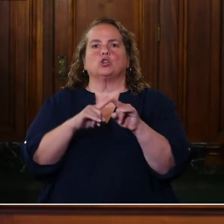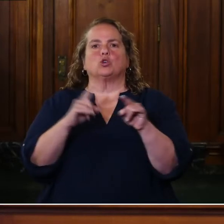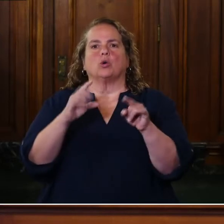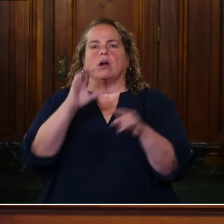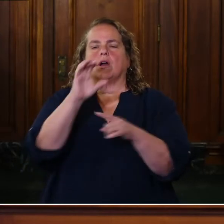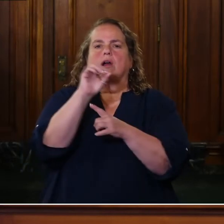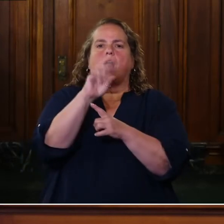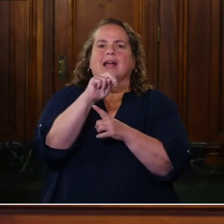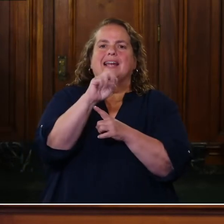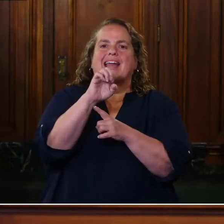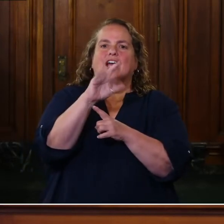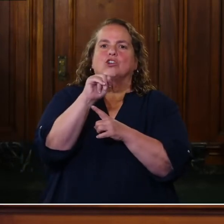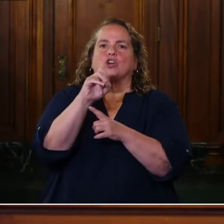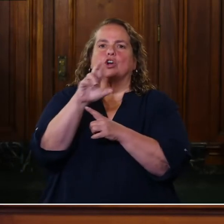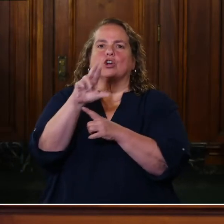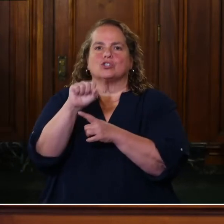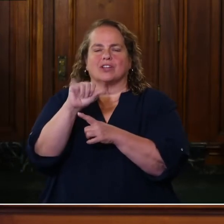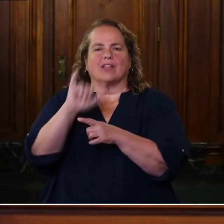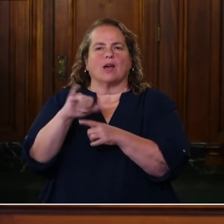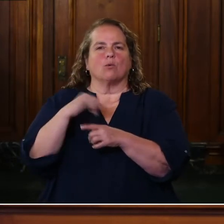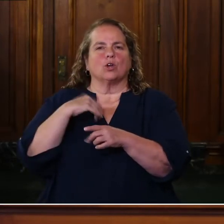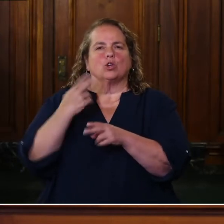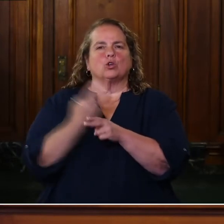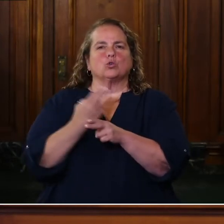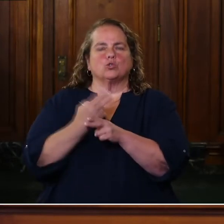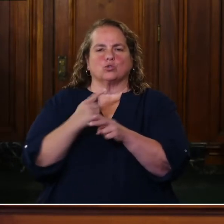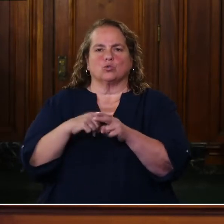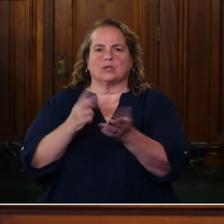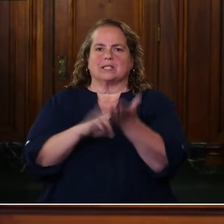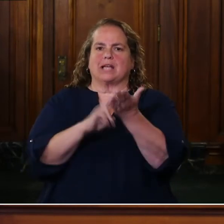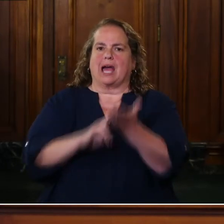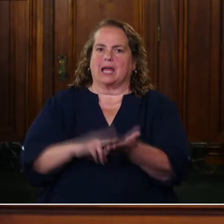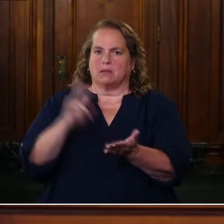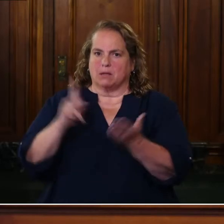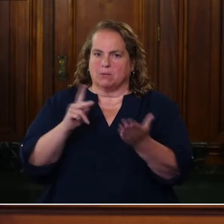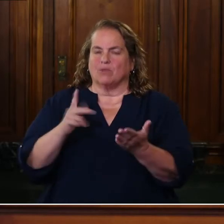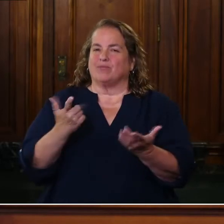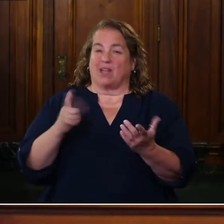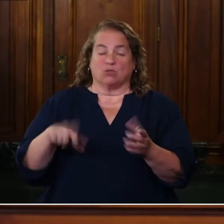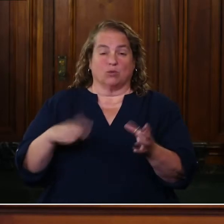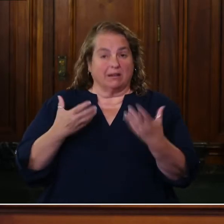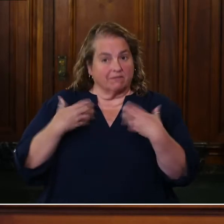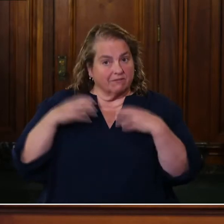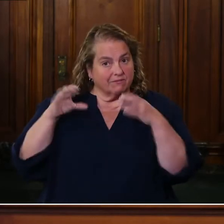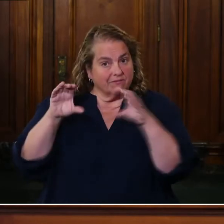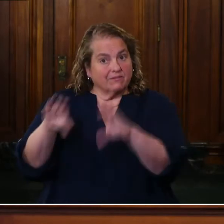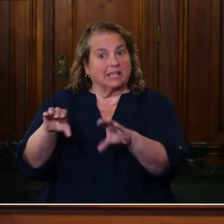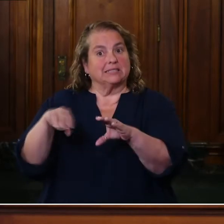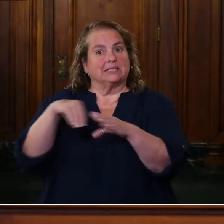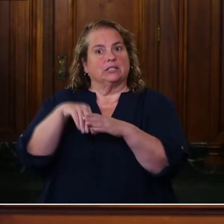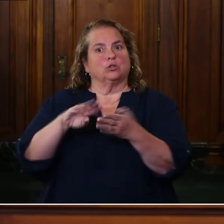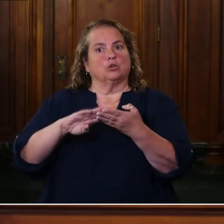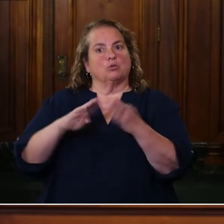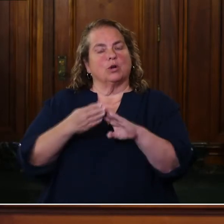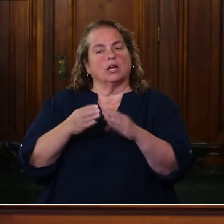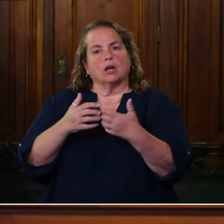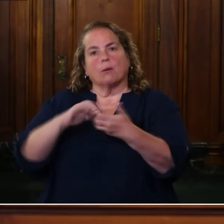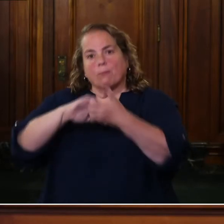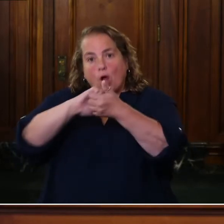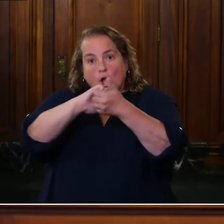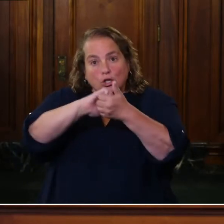sign up people all around this state. And it's going to be investing in community partners